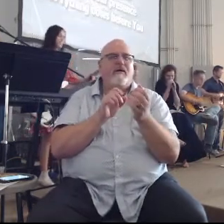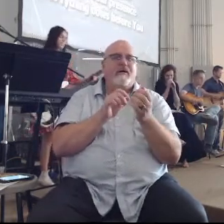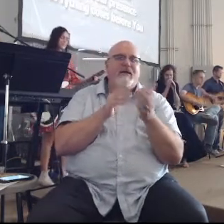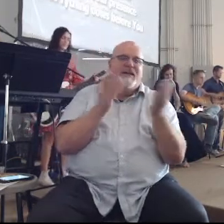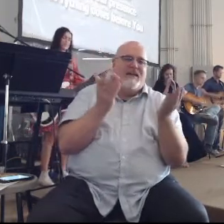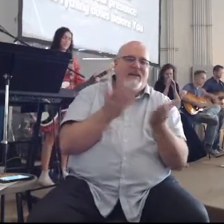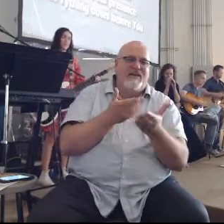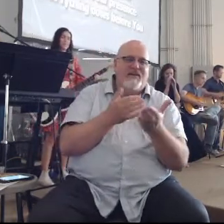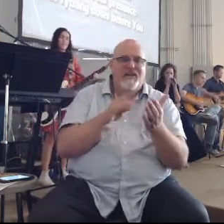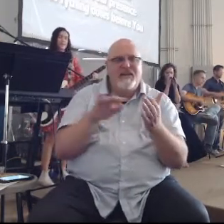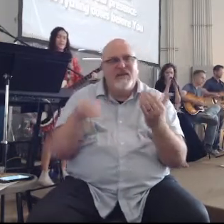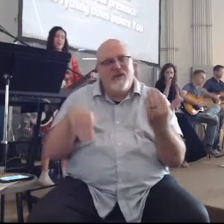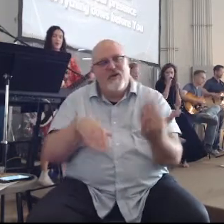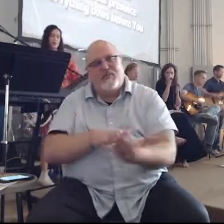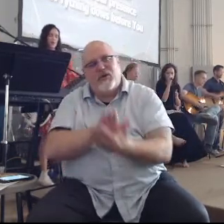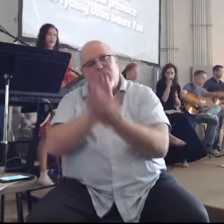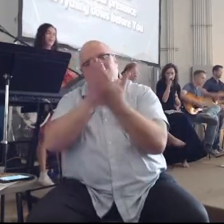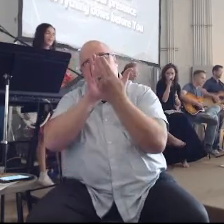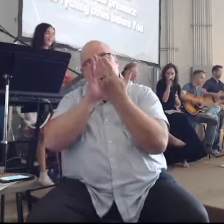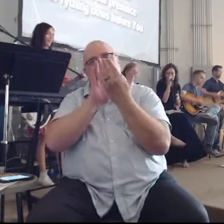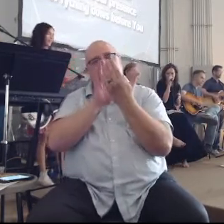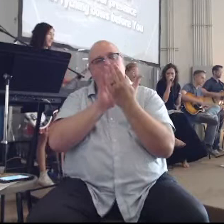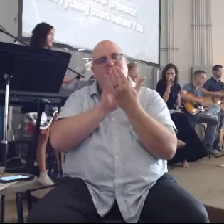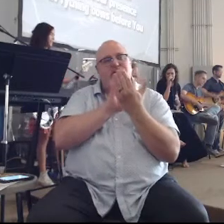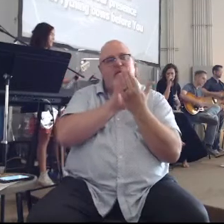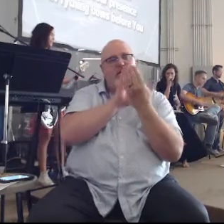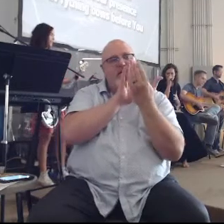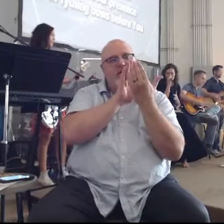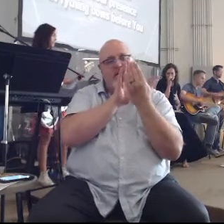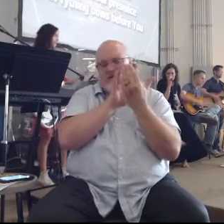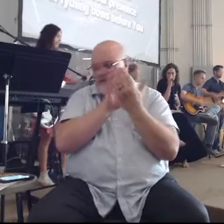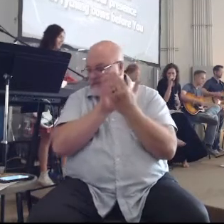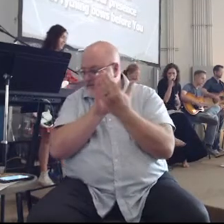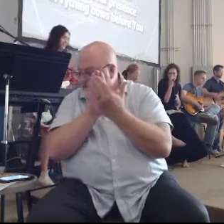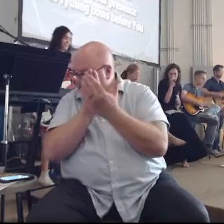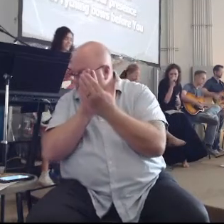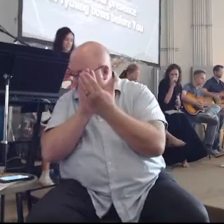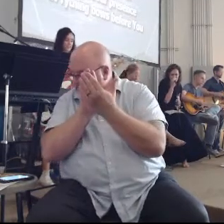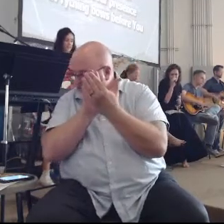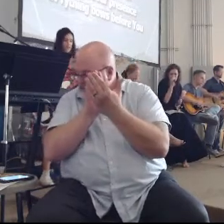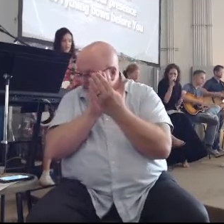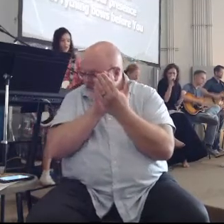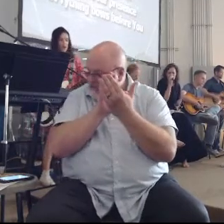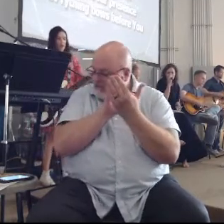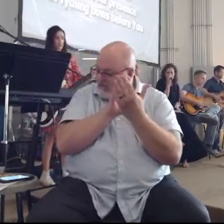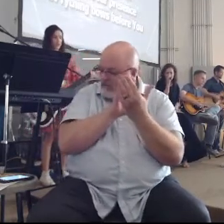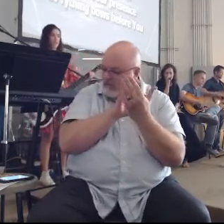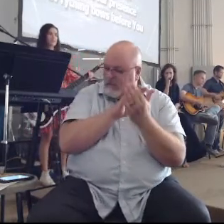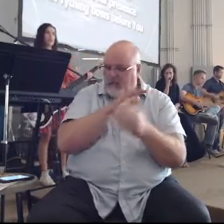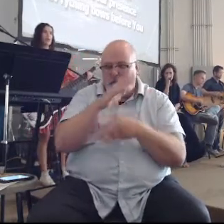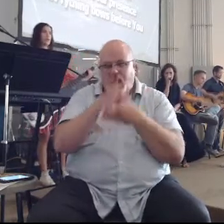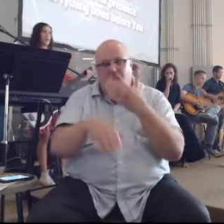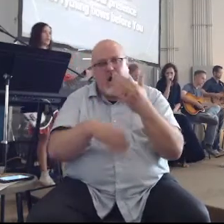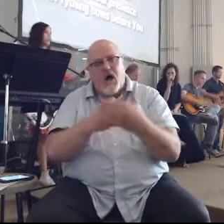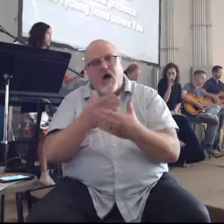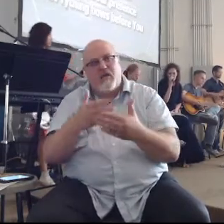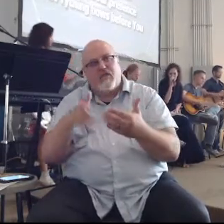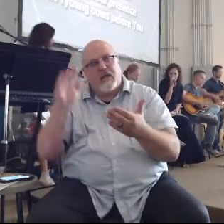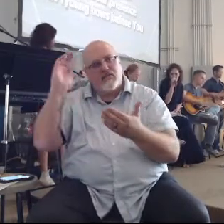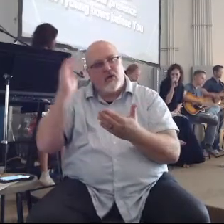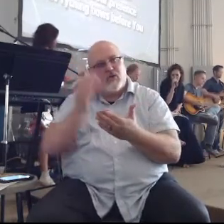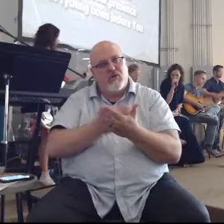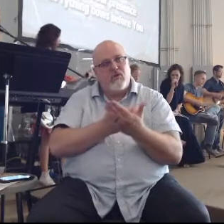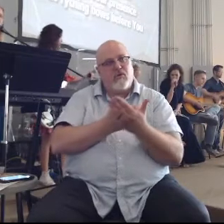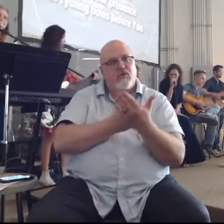Here in your presence All things are